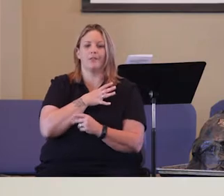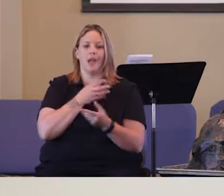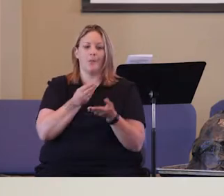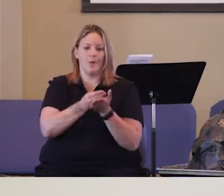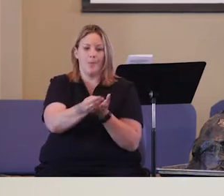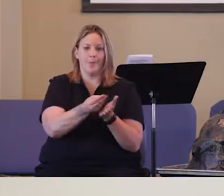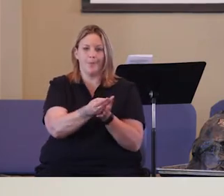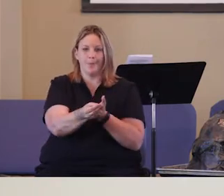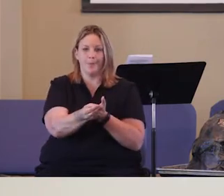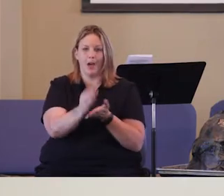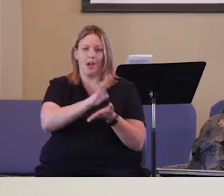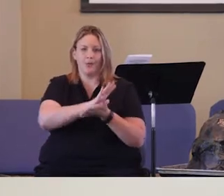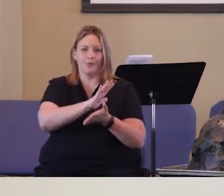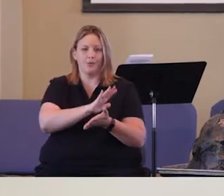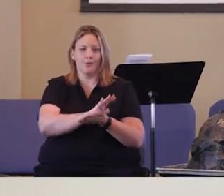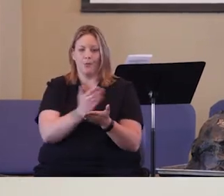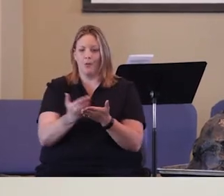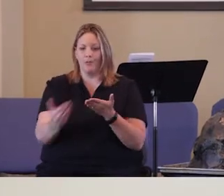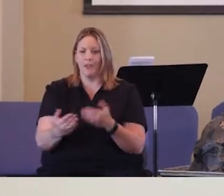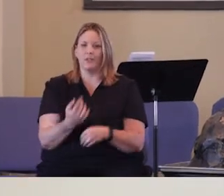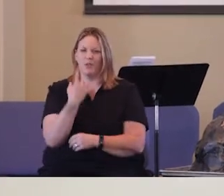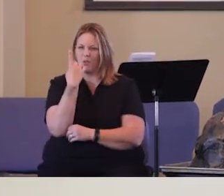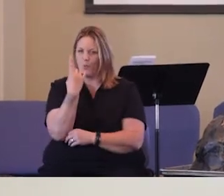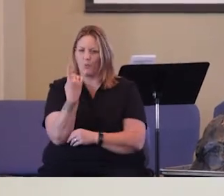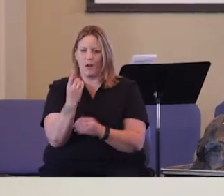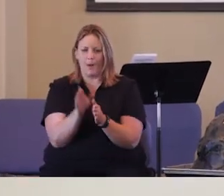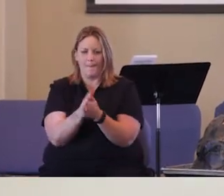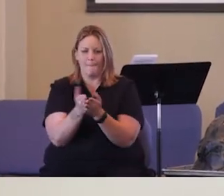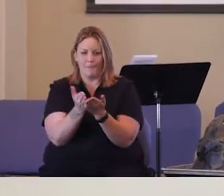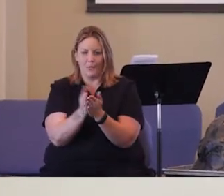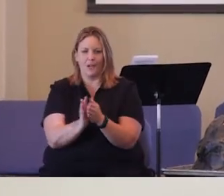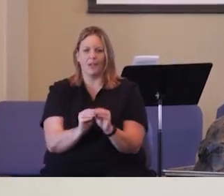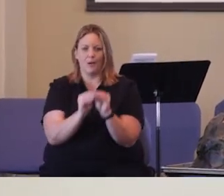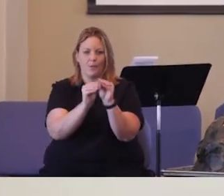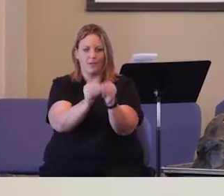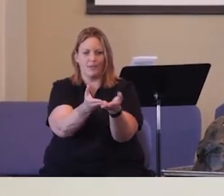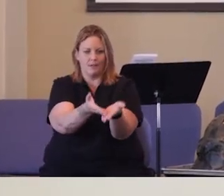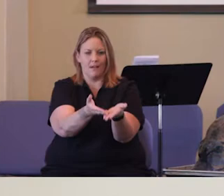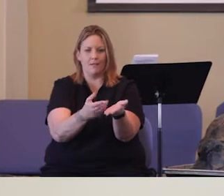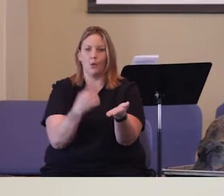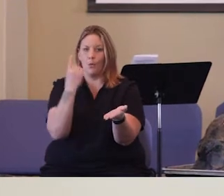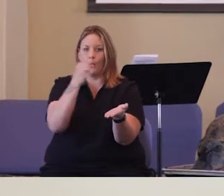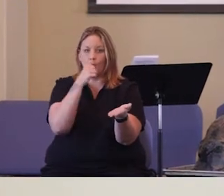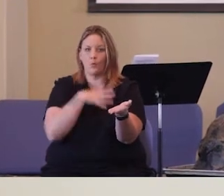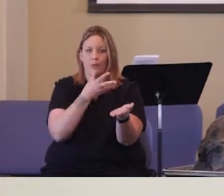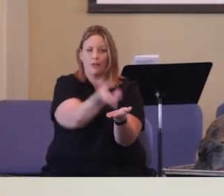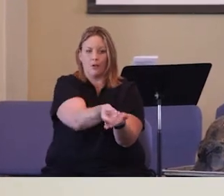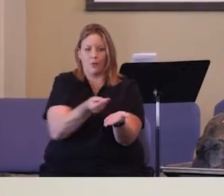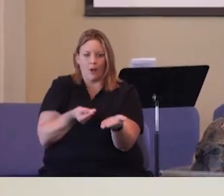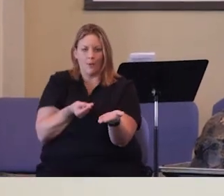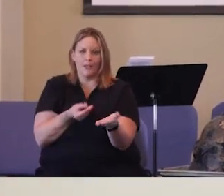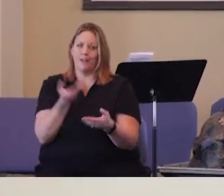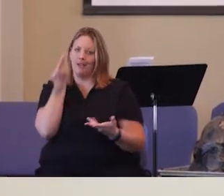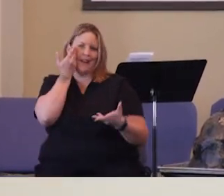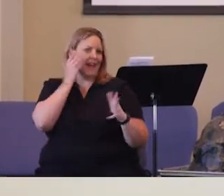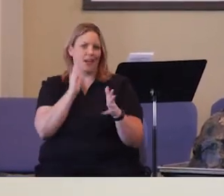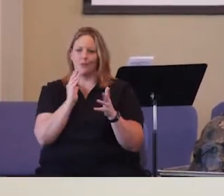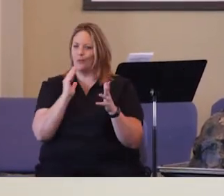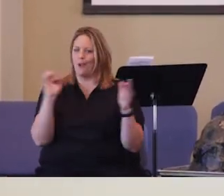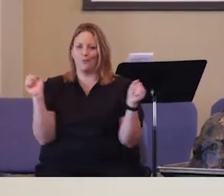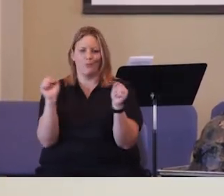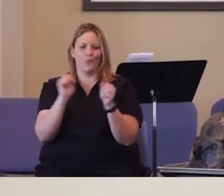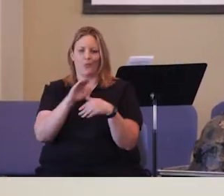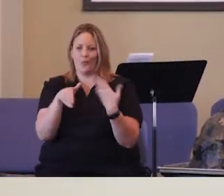their children. There was a single notebook left on the shelf. One woman grabbed it. I don't know exactly how the whole